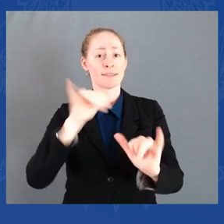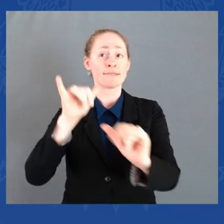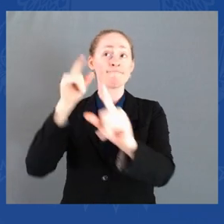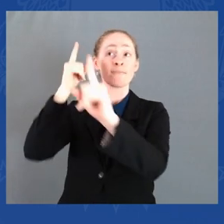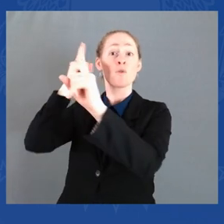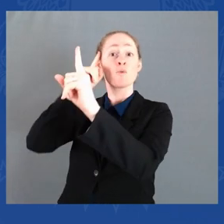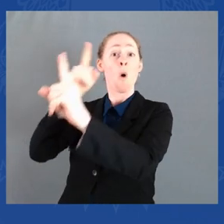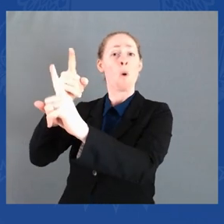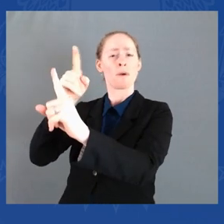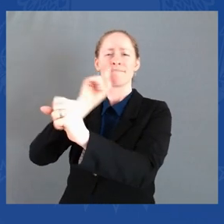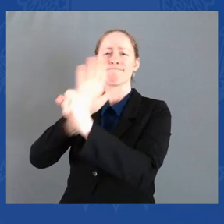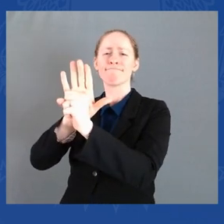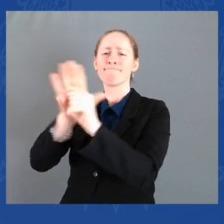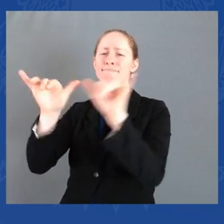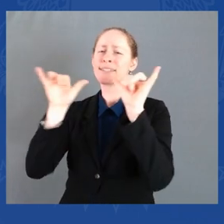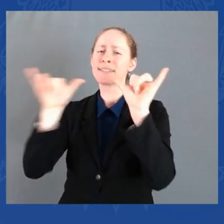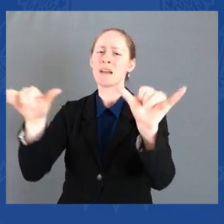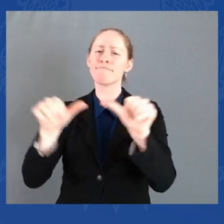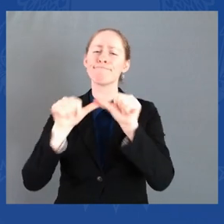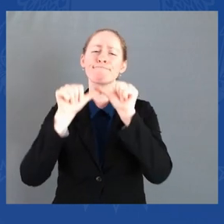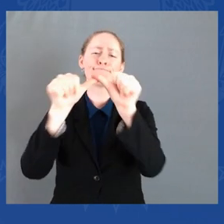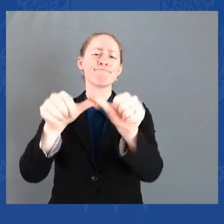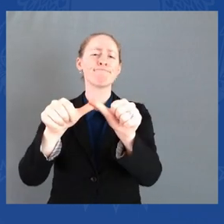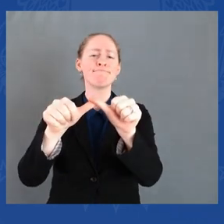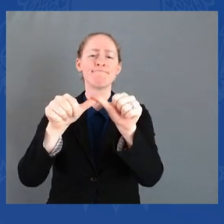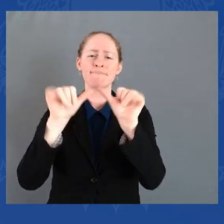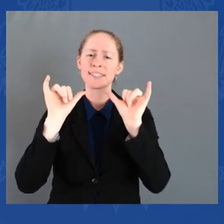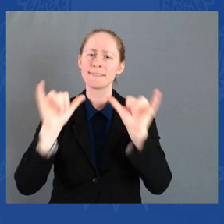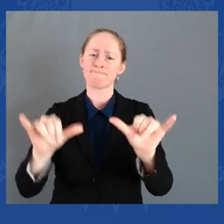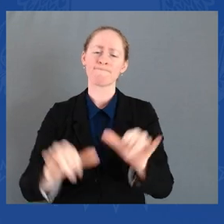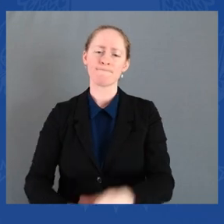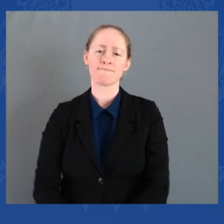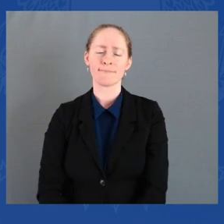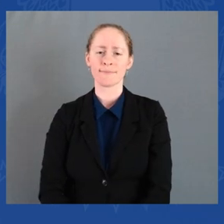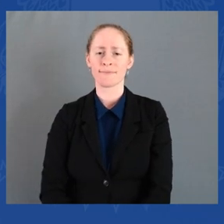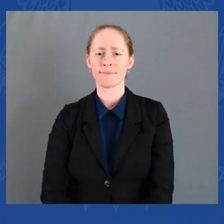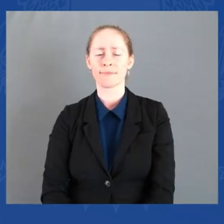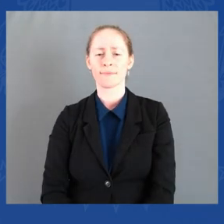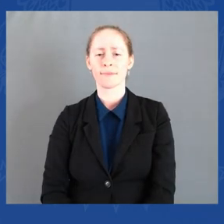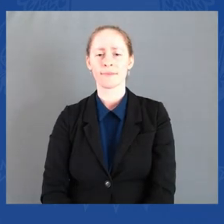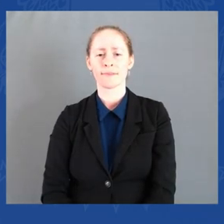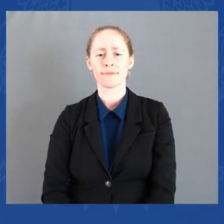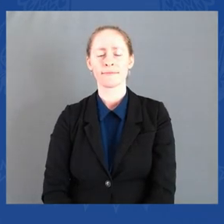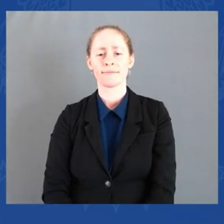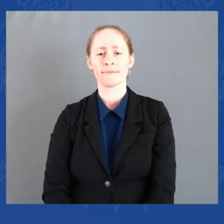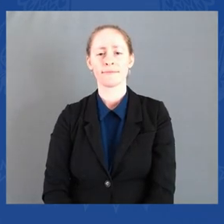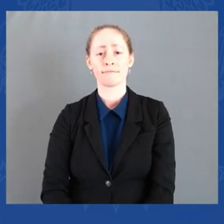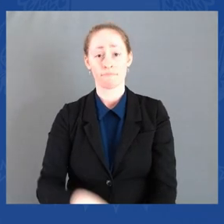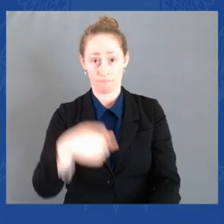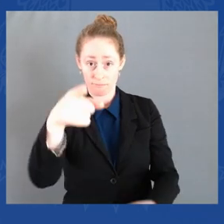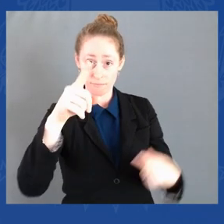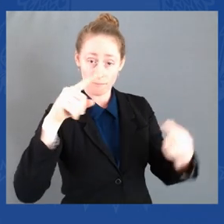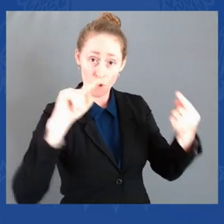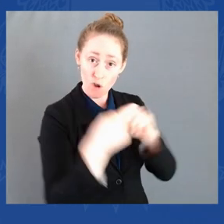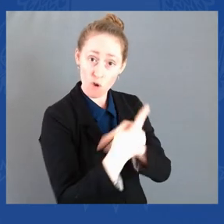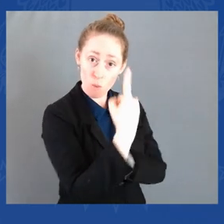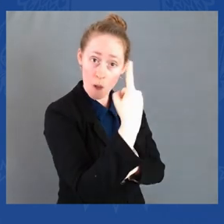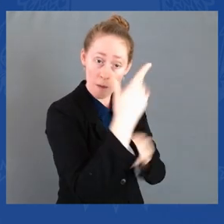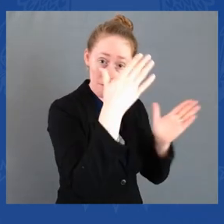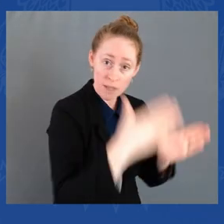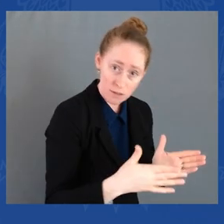committed to the notion that a harm against any one of us is a harm against all of us. But that is an extension